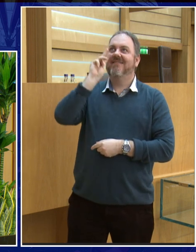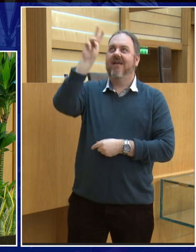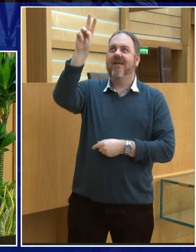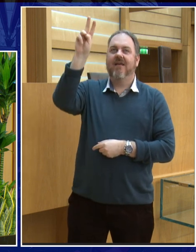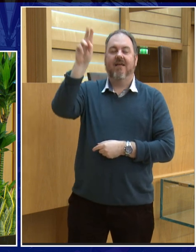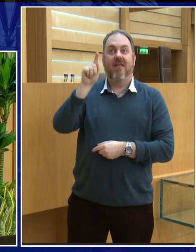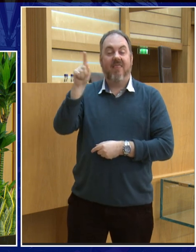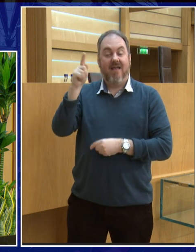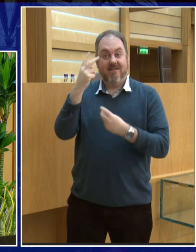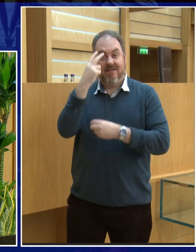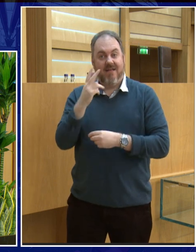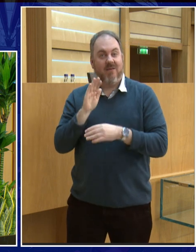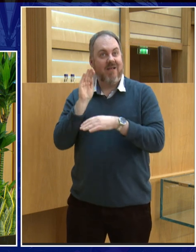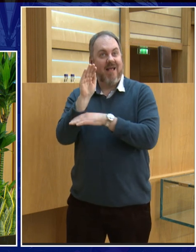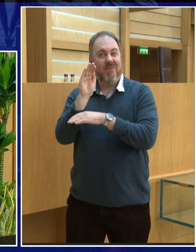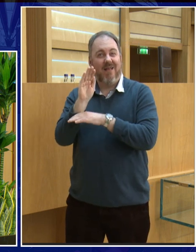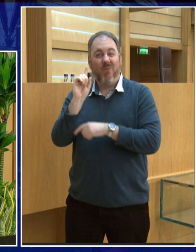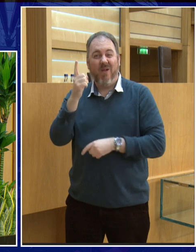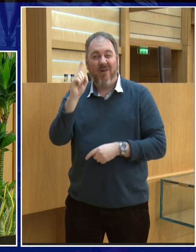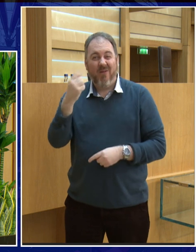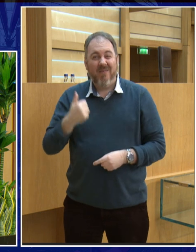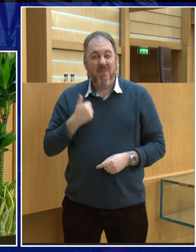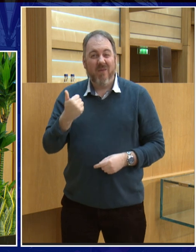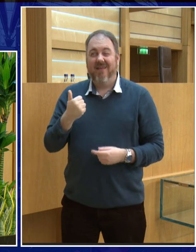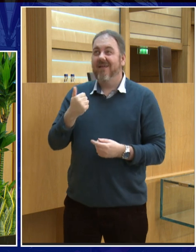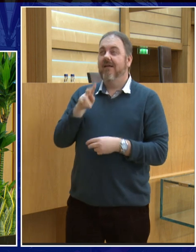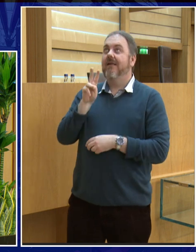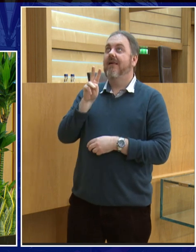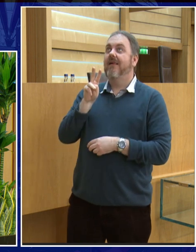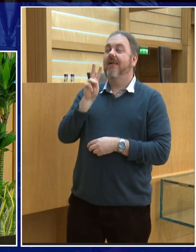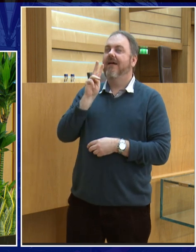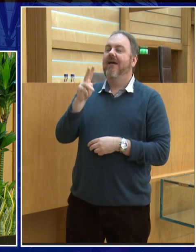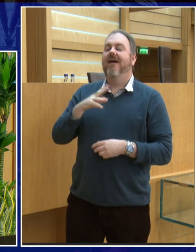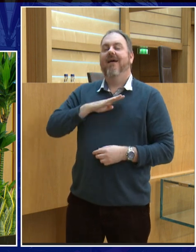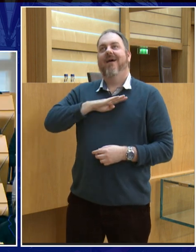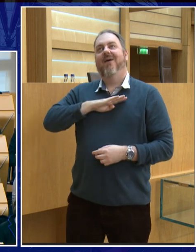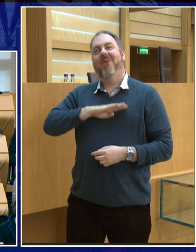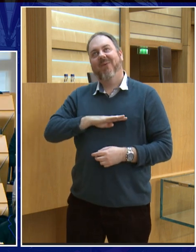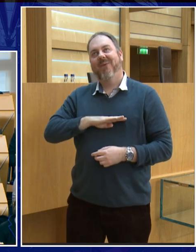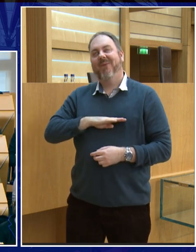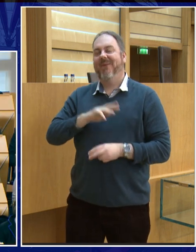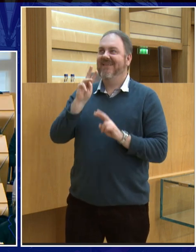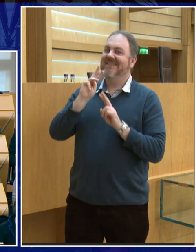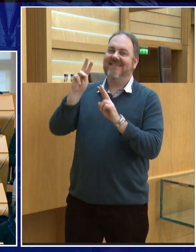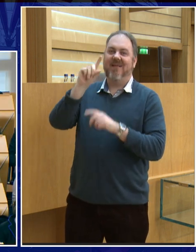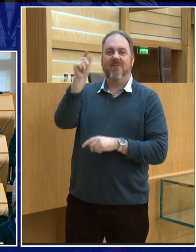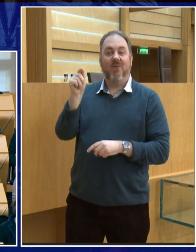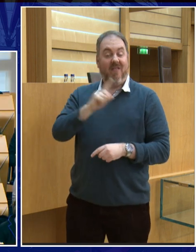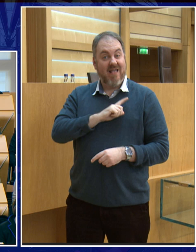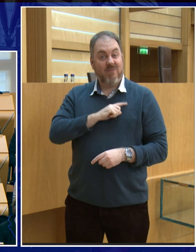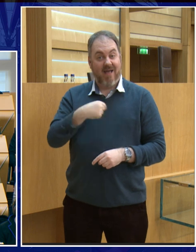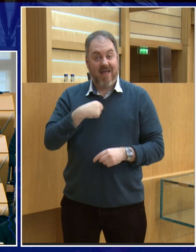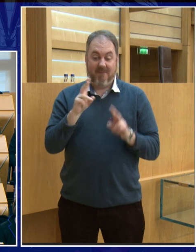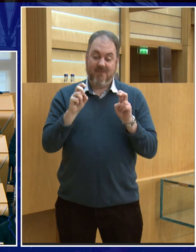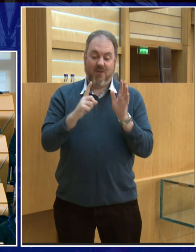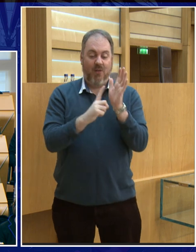but that night, I actually went outside at about 1 o'clock in the morning and I was sort of looking at the moon like this. Ah. And that's why I'm a lunatic. But